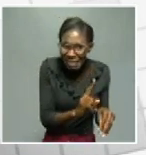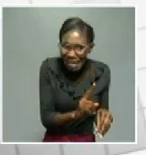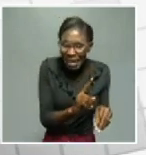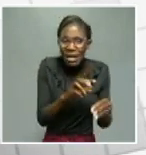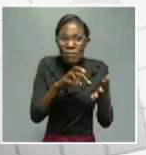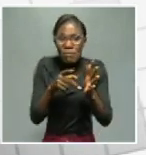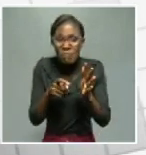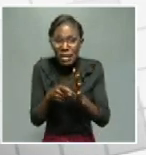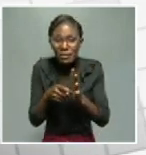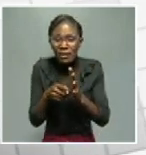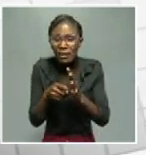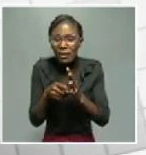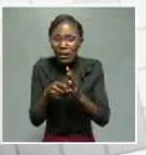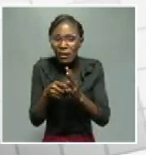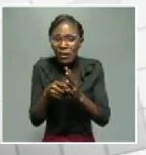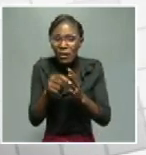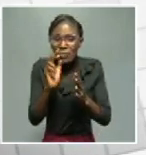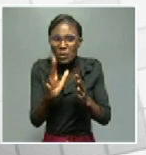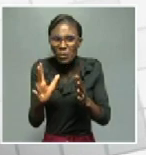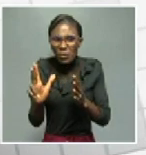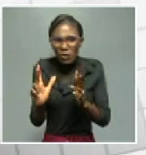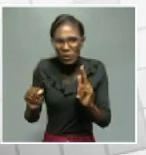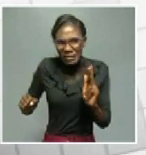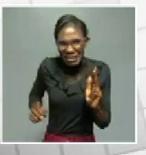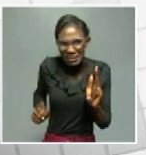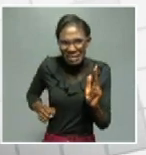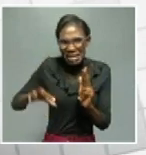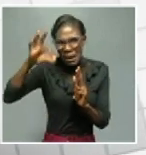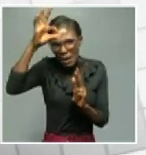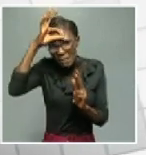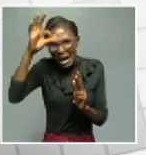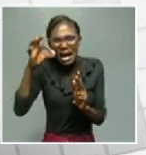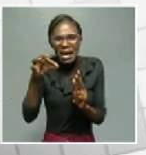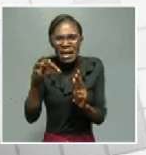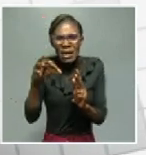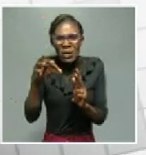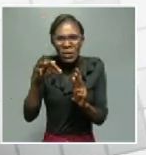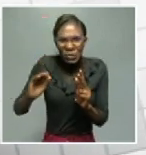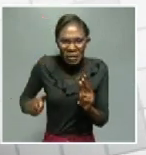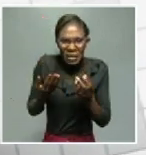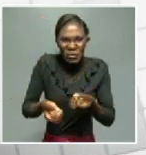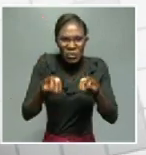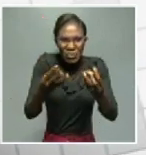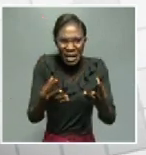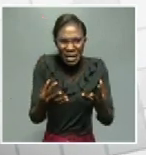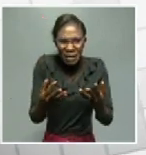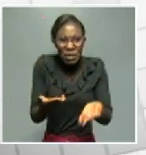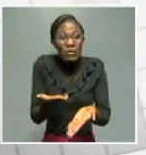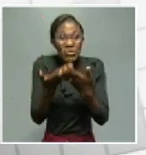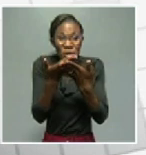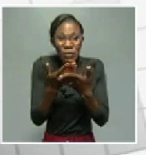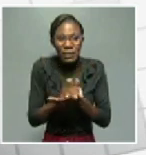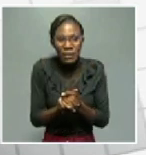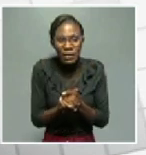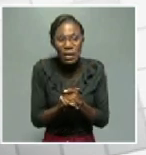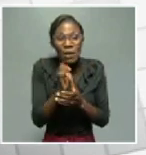for men and women in uniform. The aim is to ensure that it has to be a win-win situation. Men and